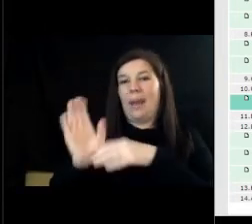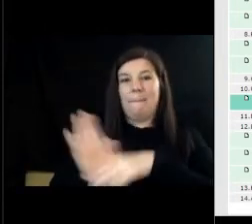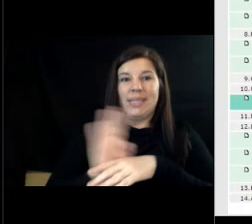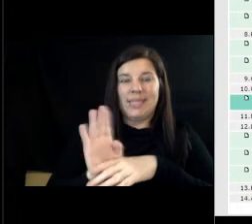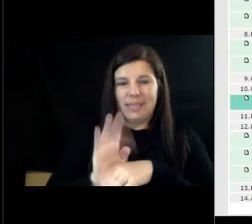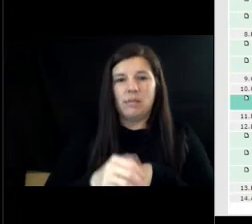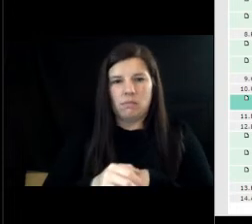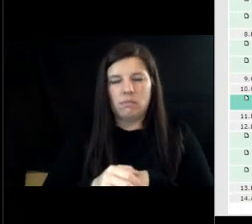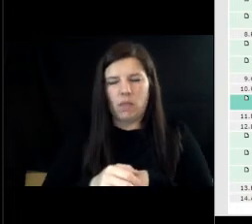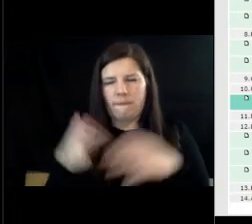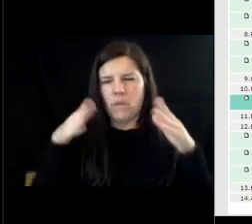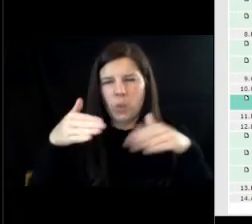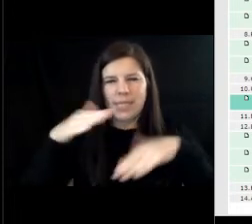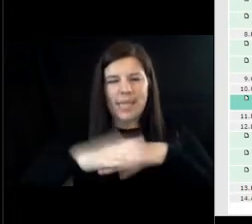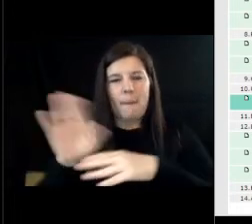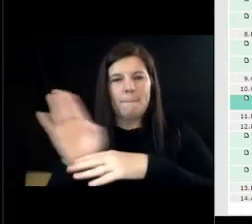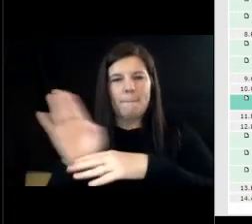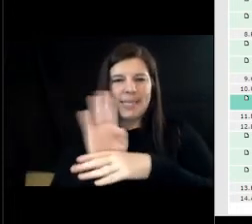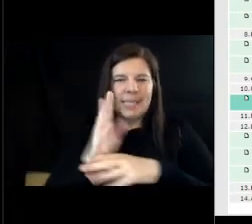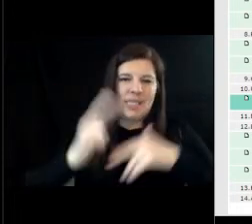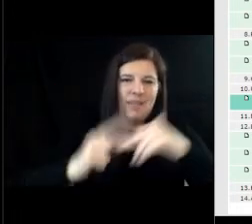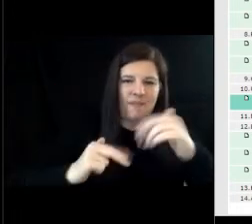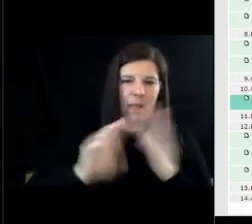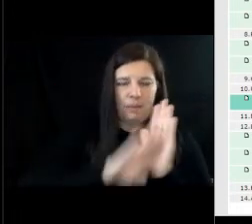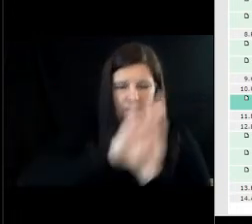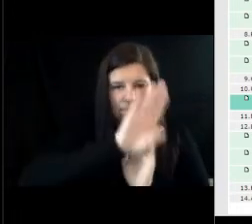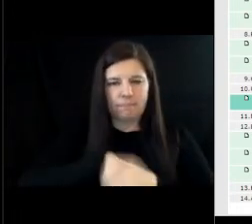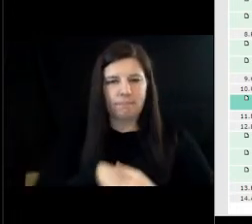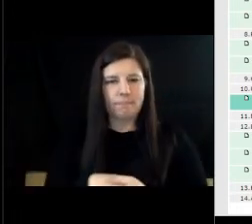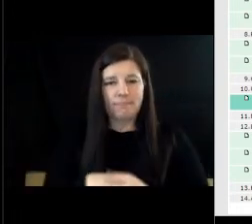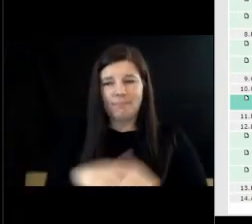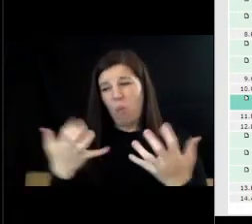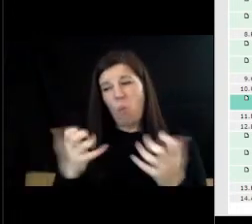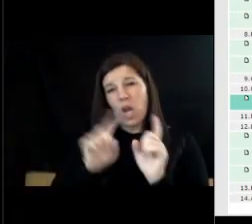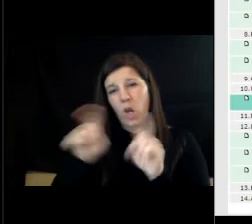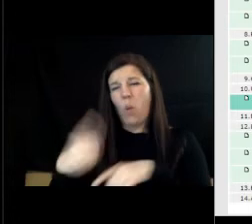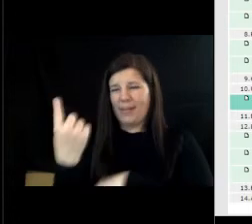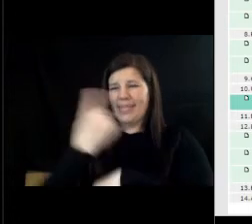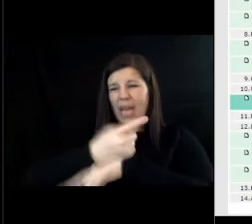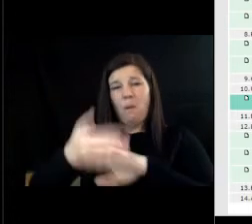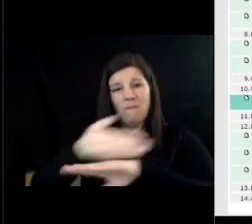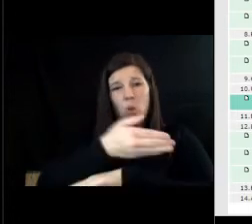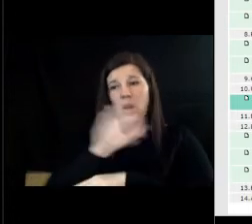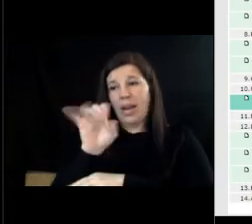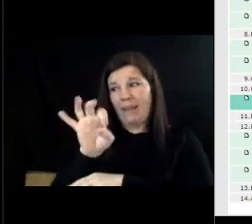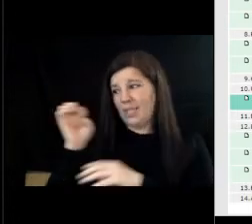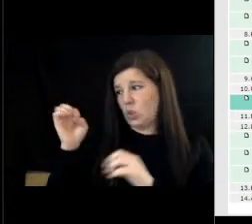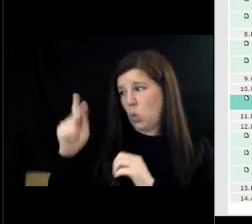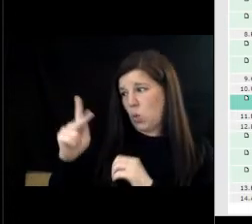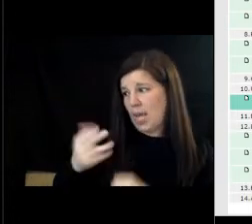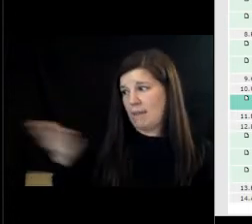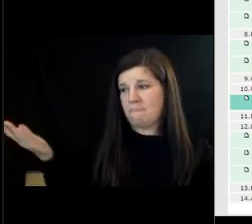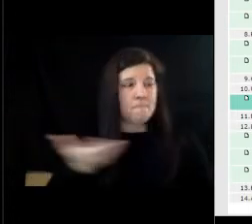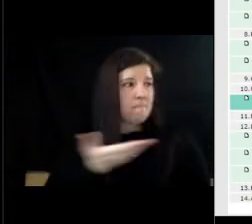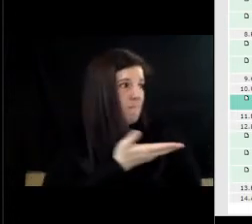recruitment and development um that is something i would like to attend it's just the day before if that's okay yeah and